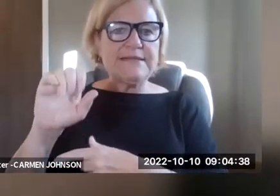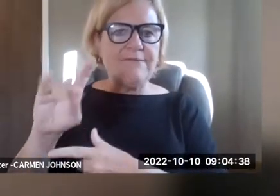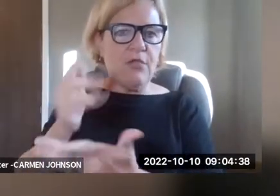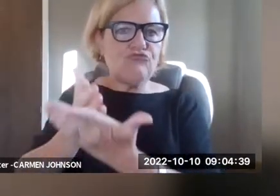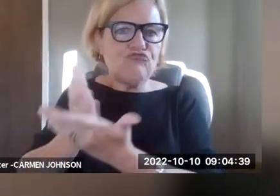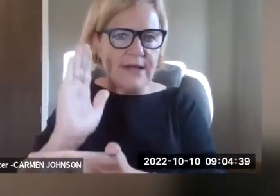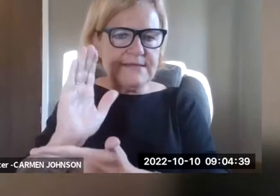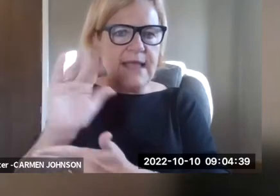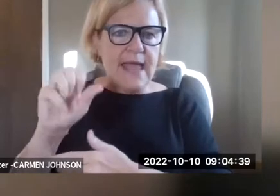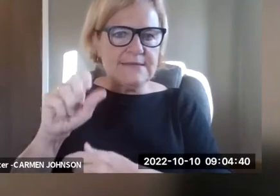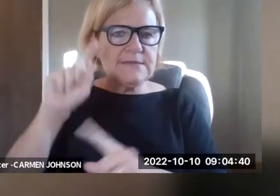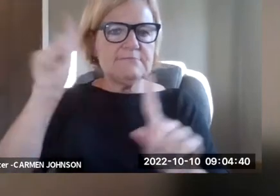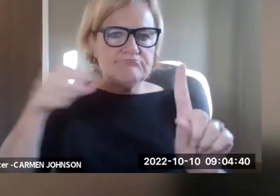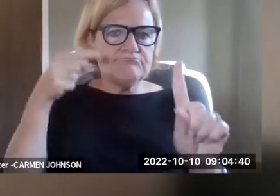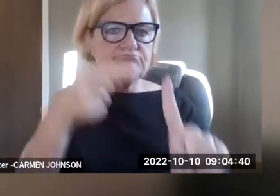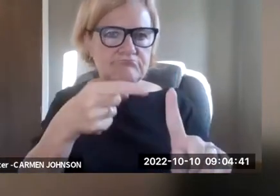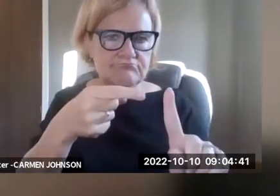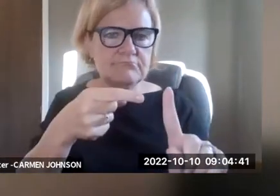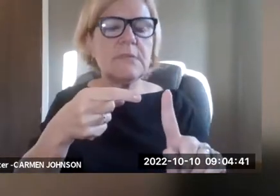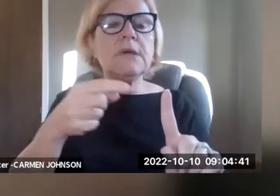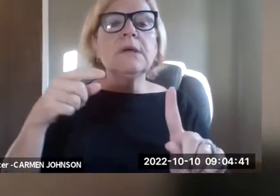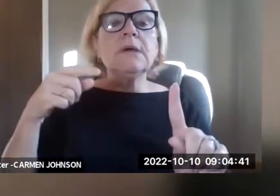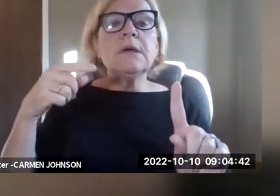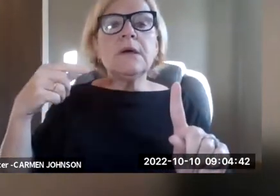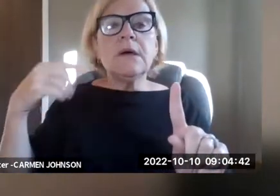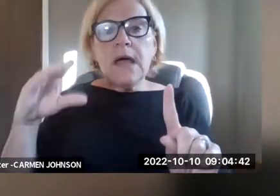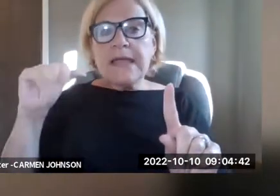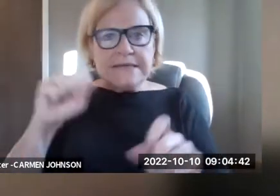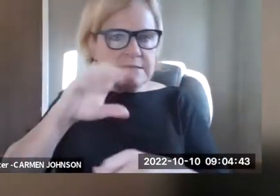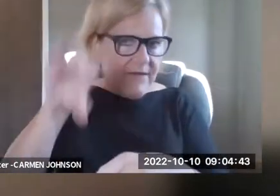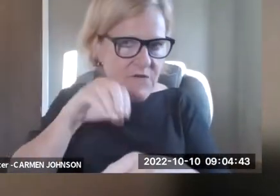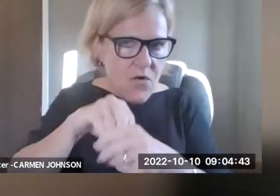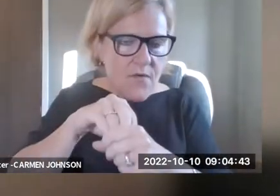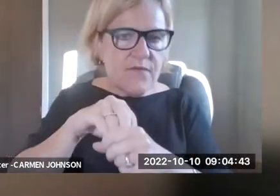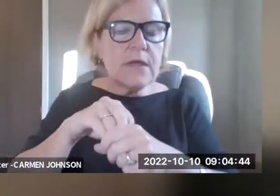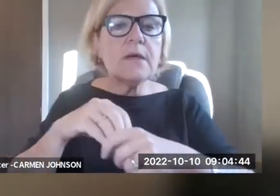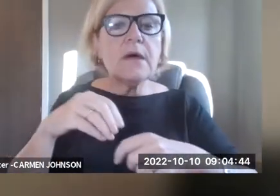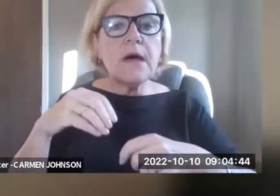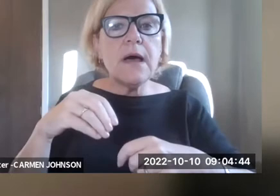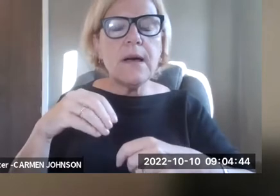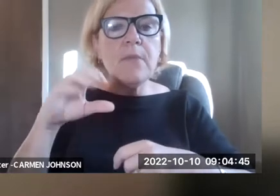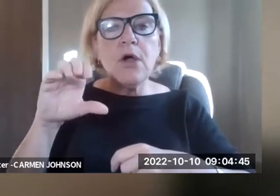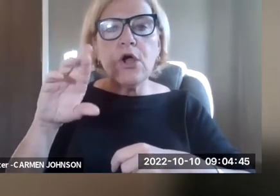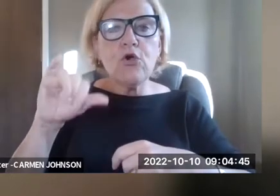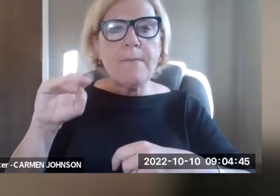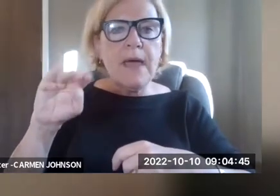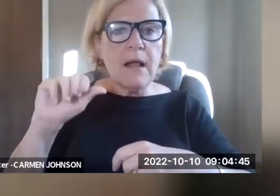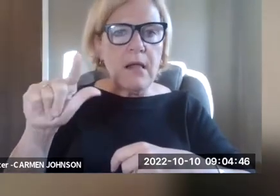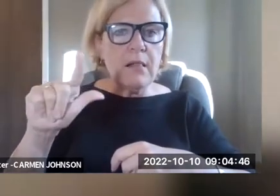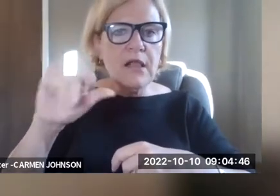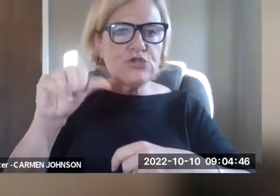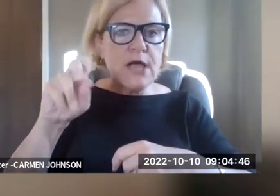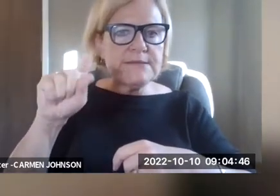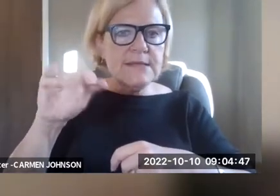documents and information about large-scale civil rights cases with a special focus, although not an exclusive